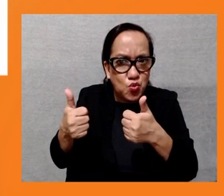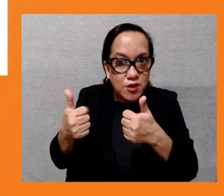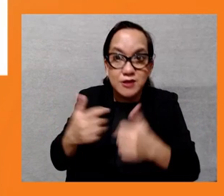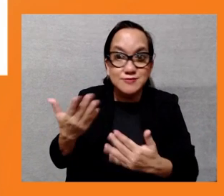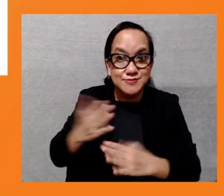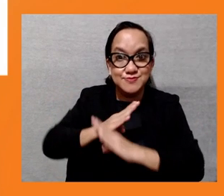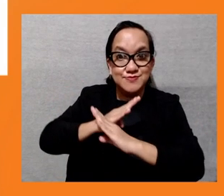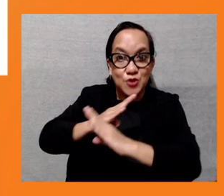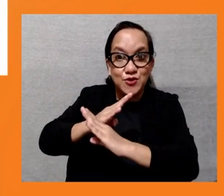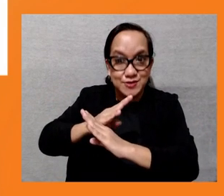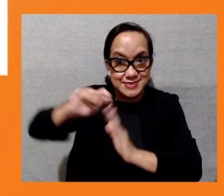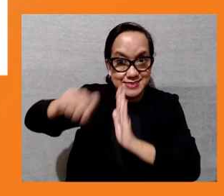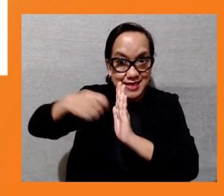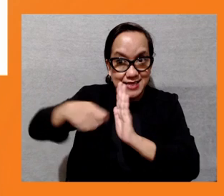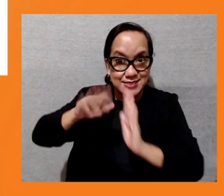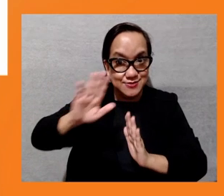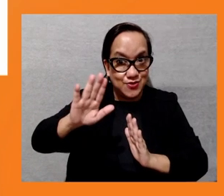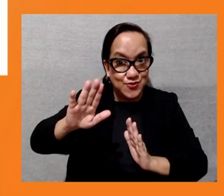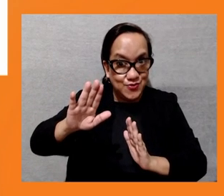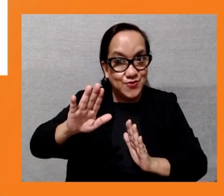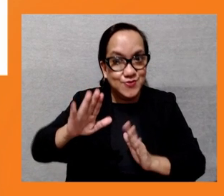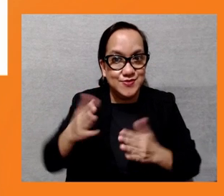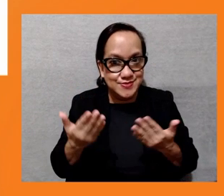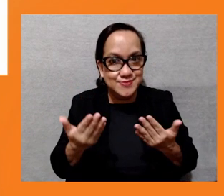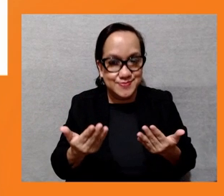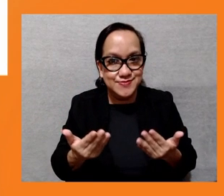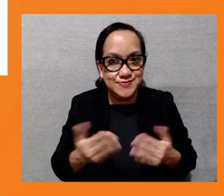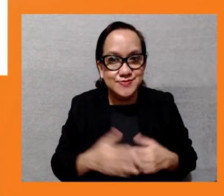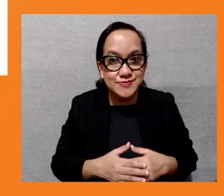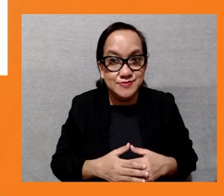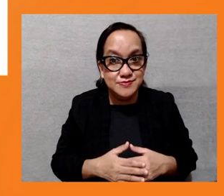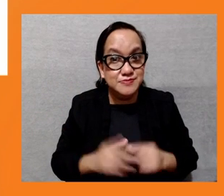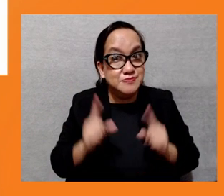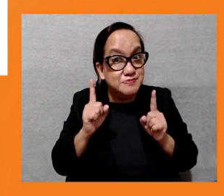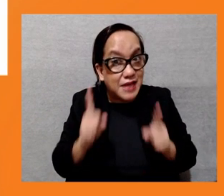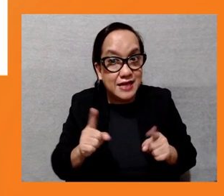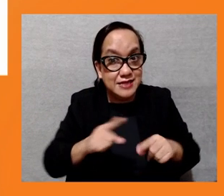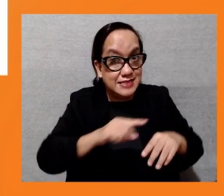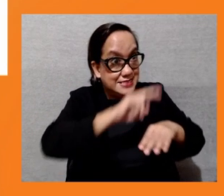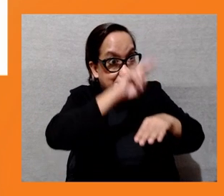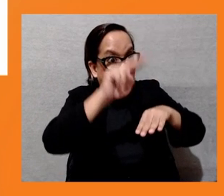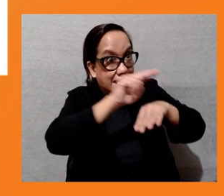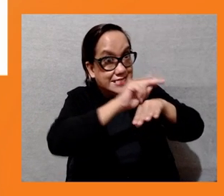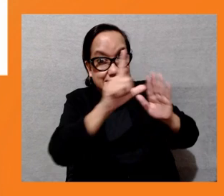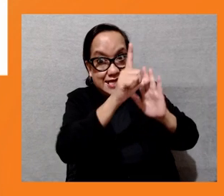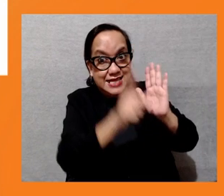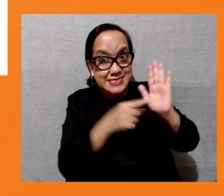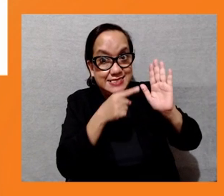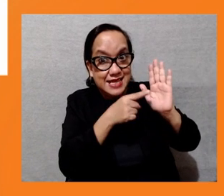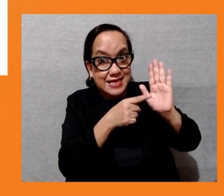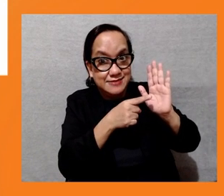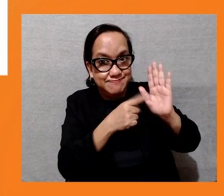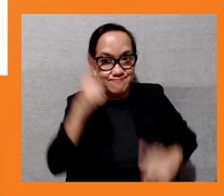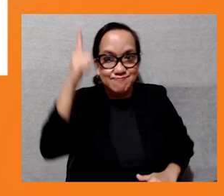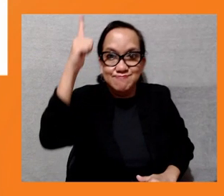understanding. under the national laws, they have done the initial environmental examination, and they have already passed the